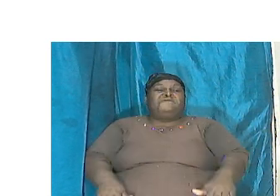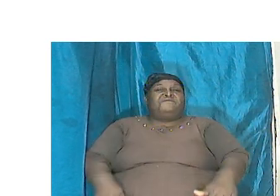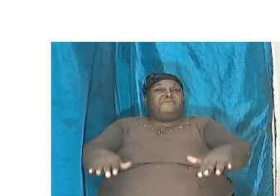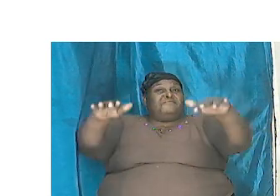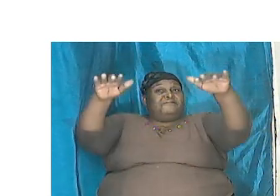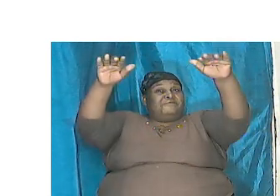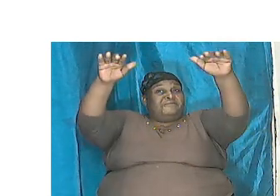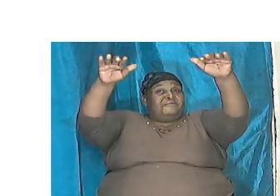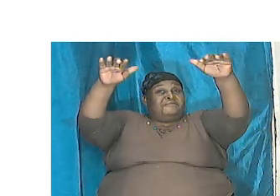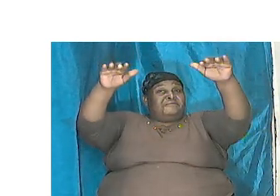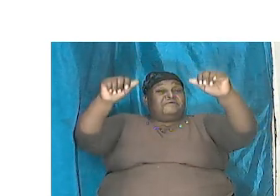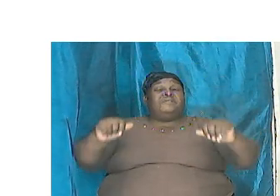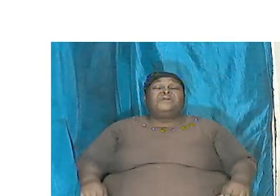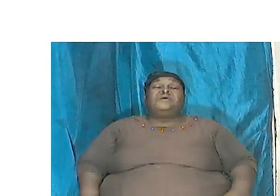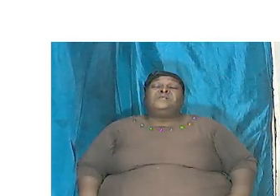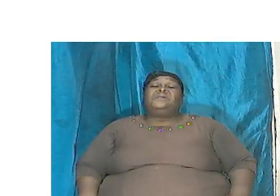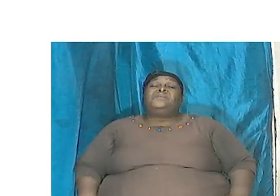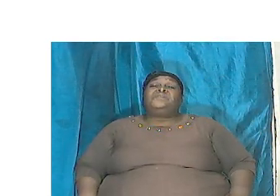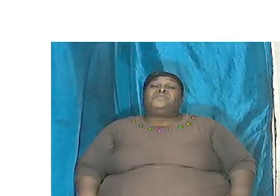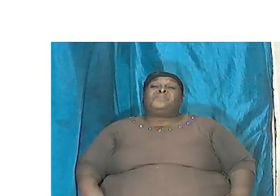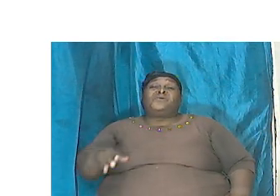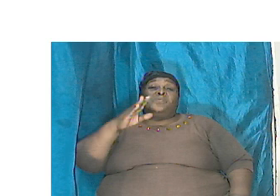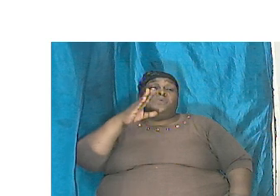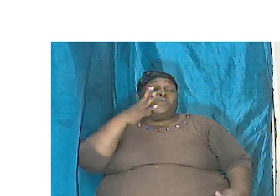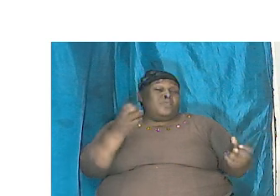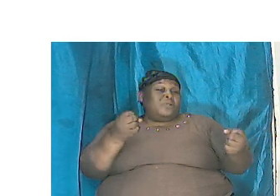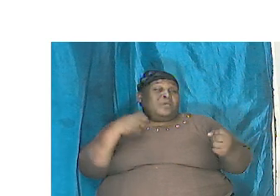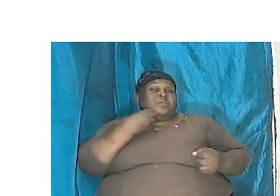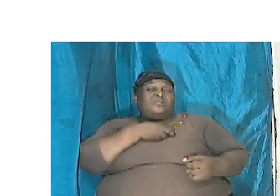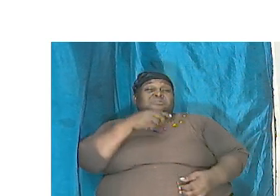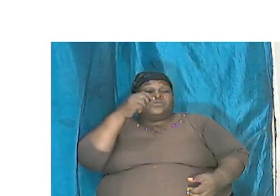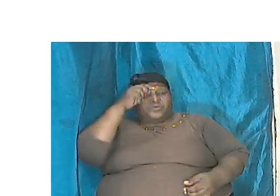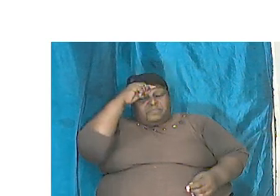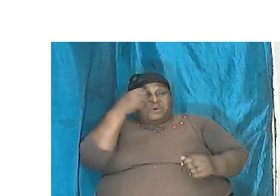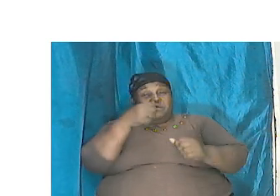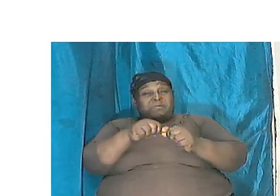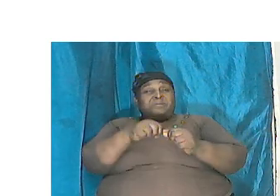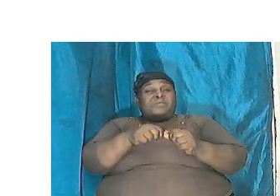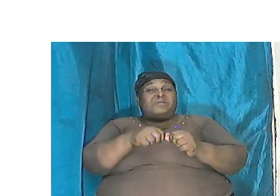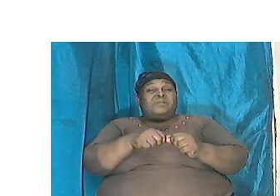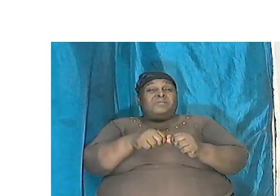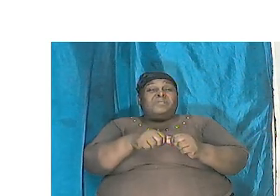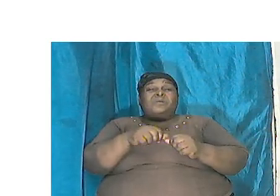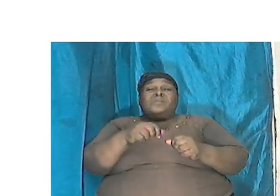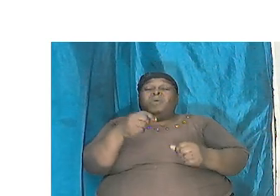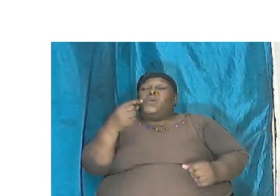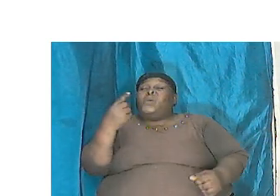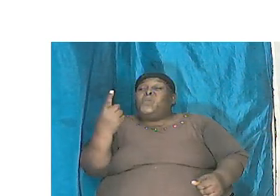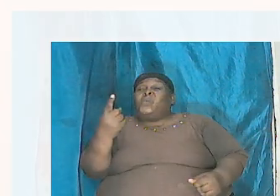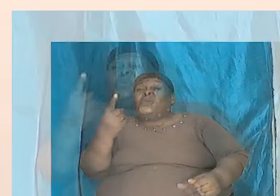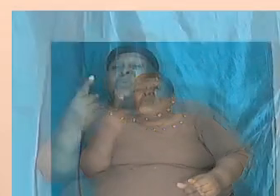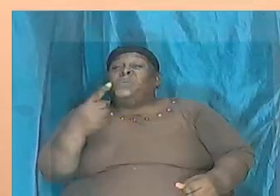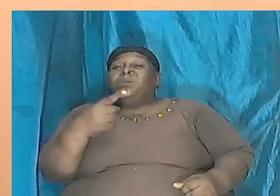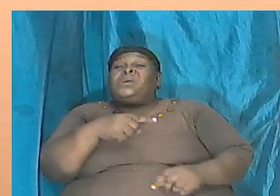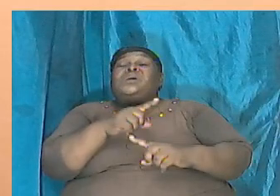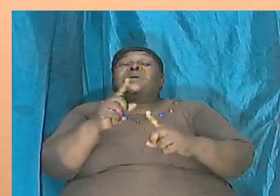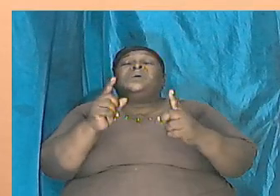and I want us to remember that it was only after